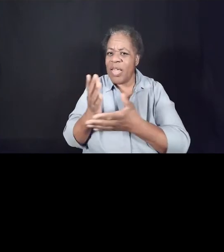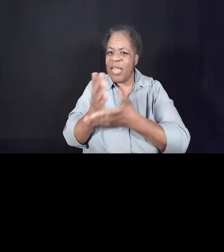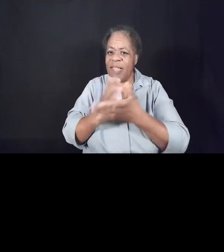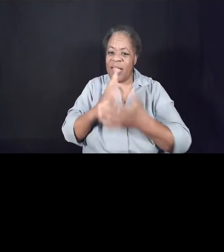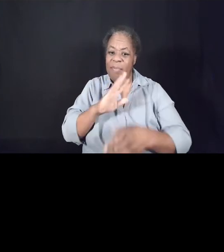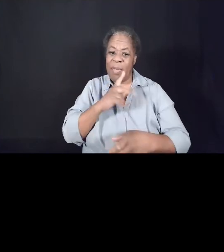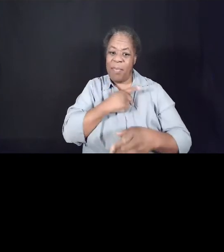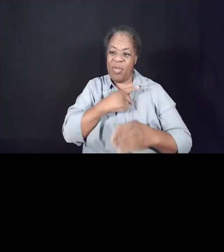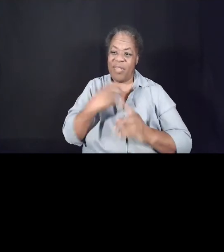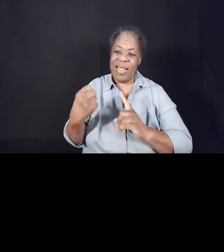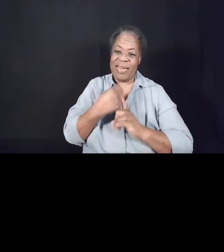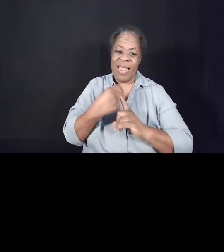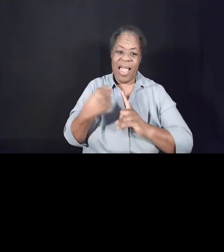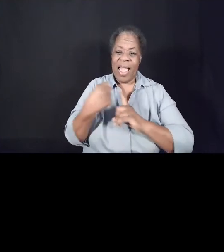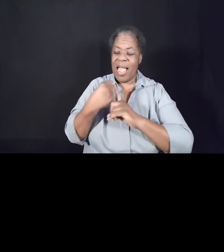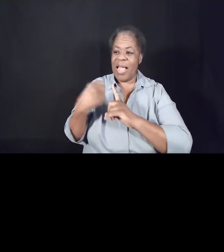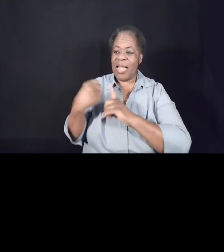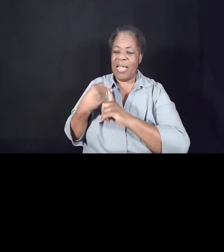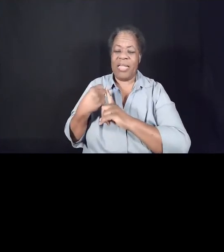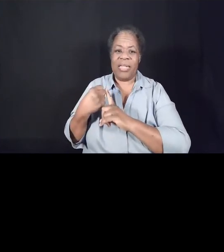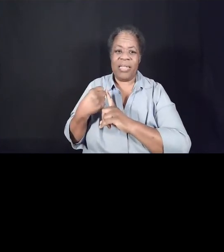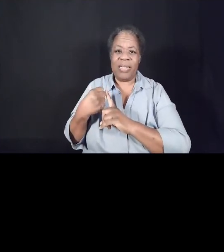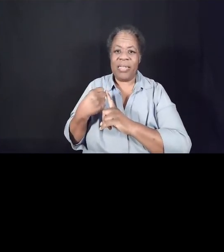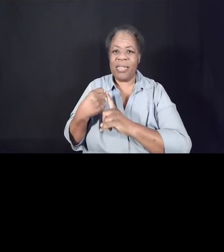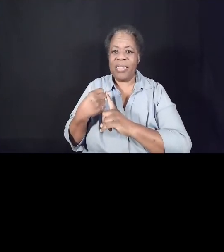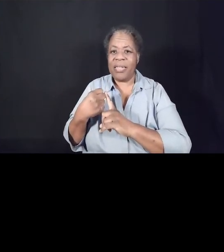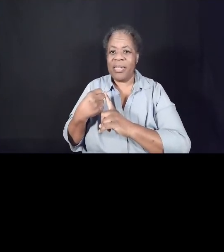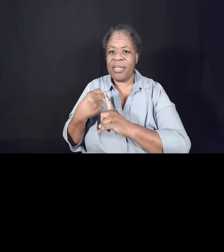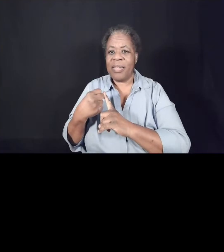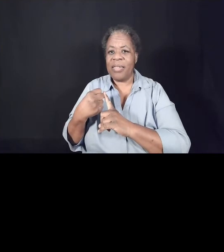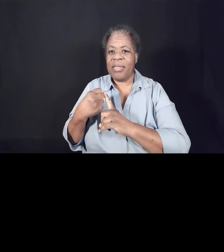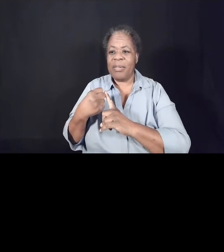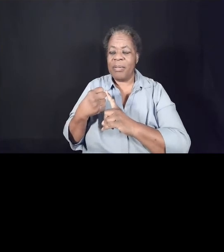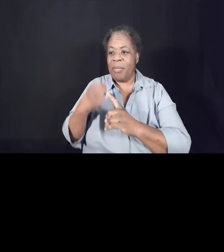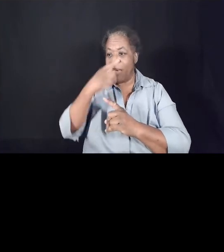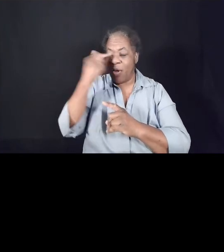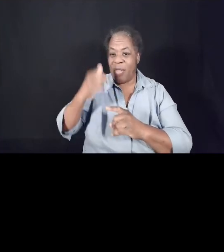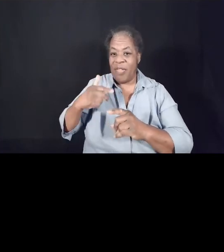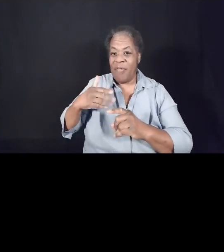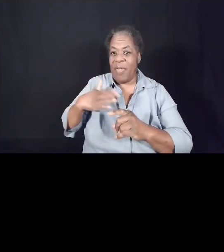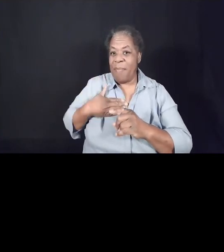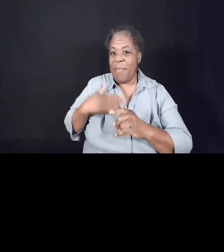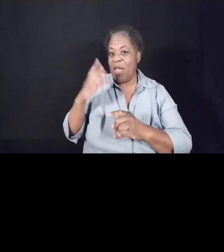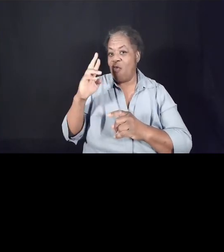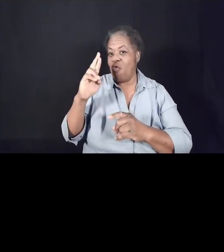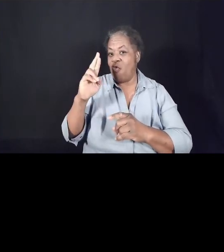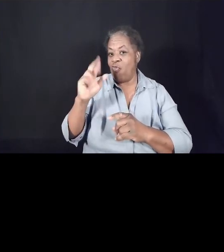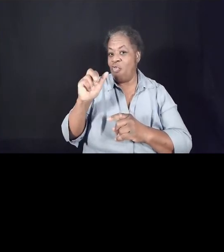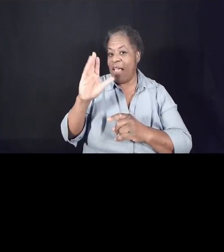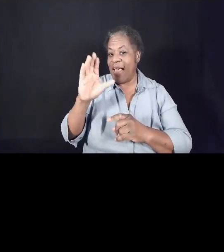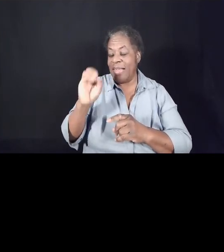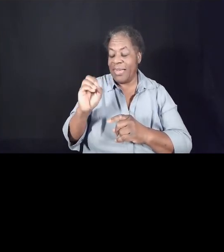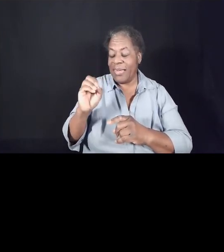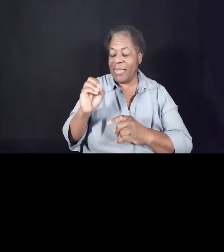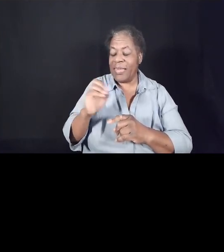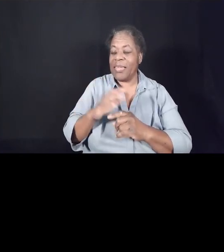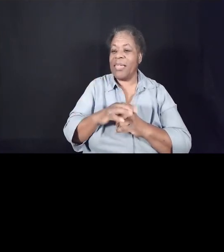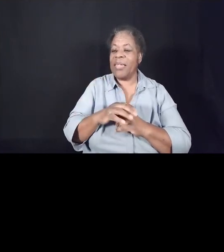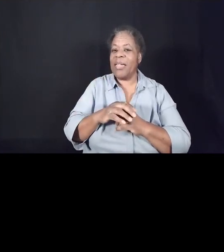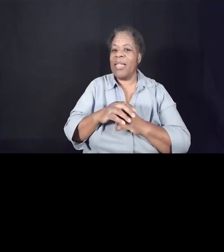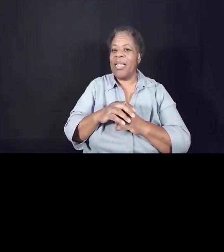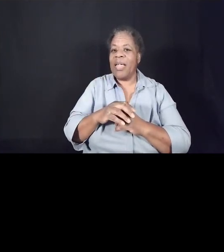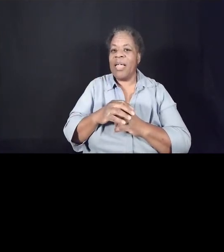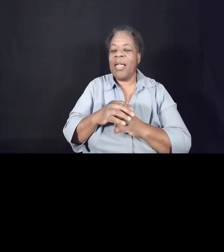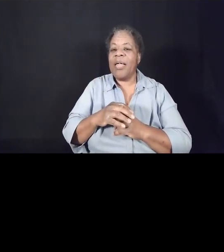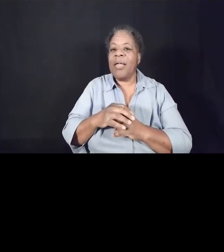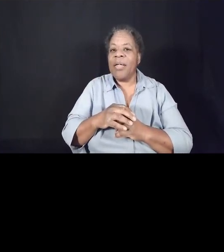based upon my race. Not just the reality of the gifts and the places that God has